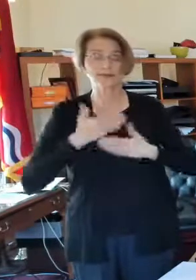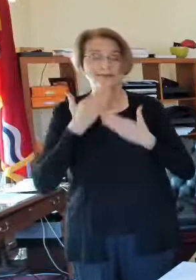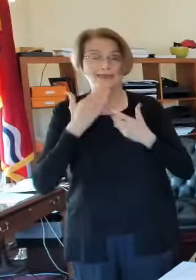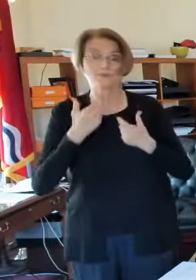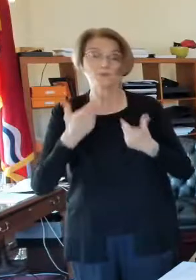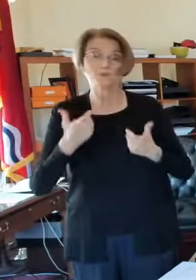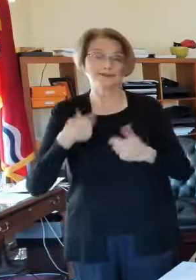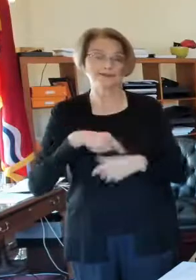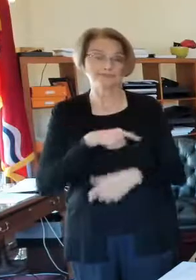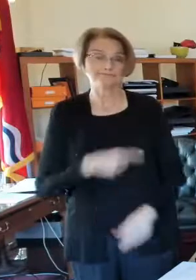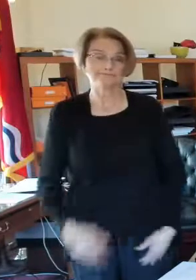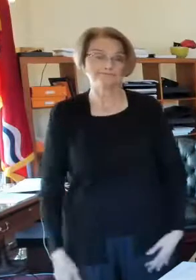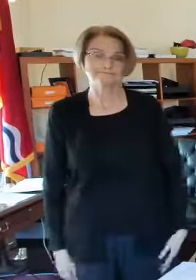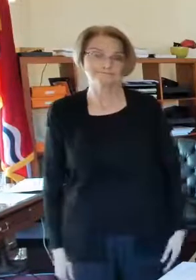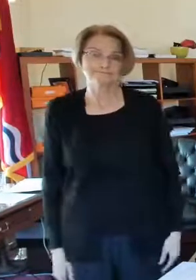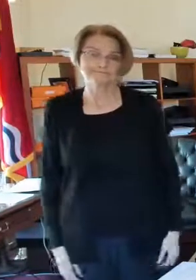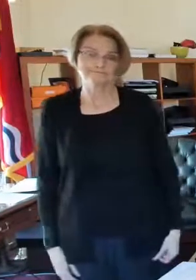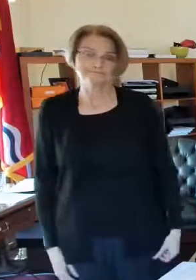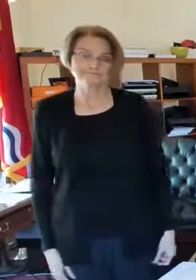us.